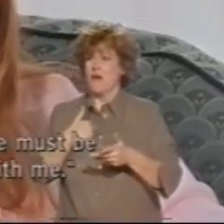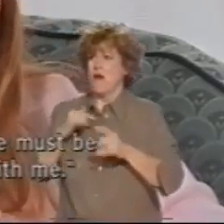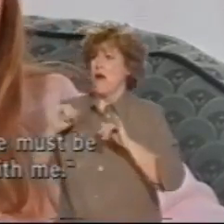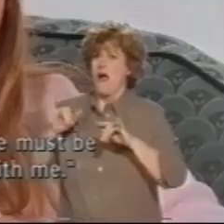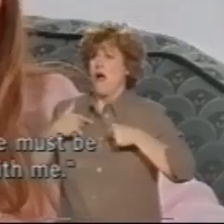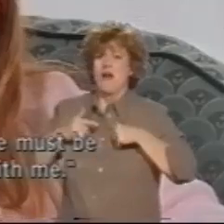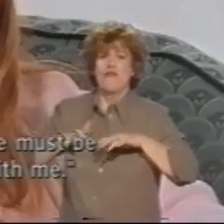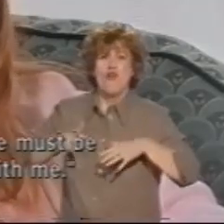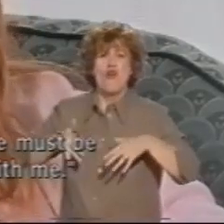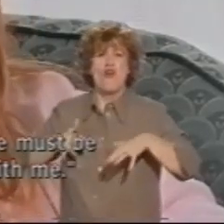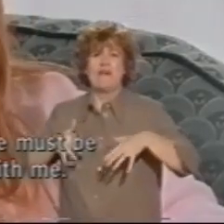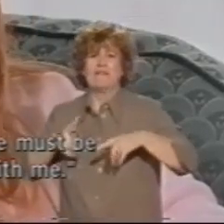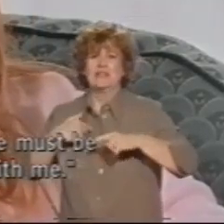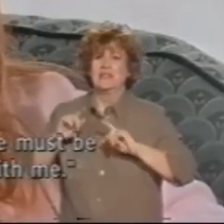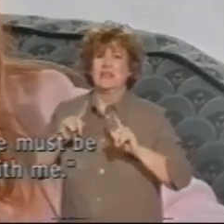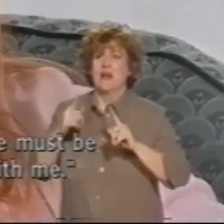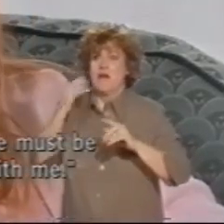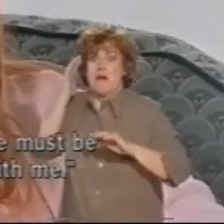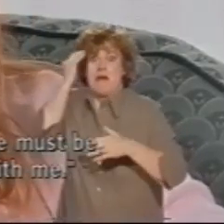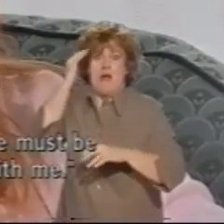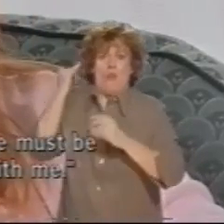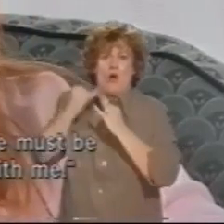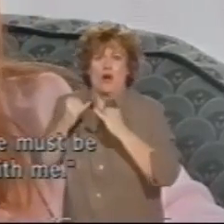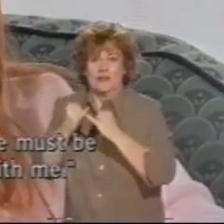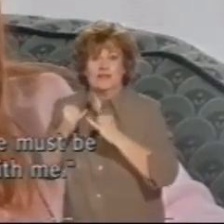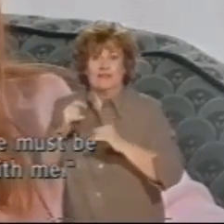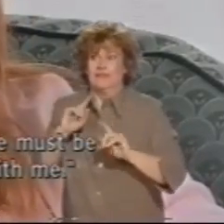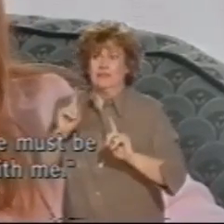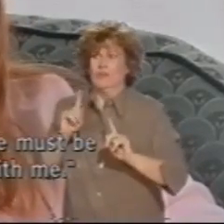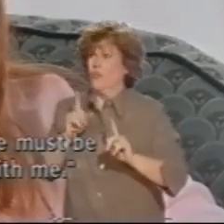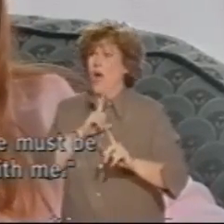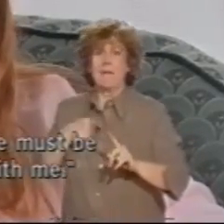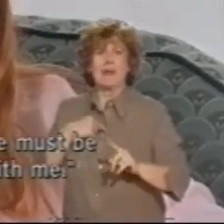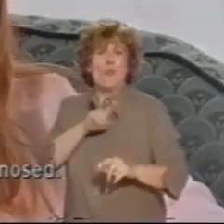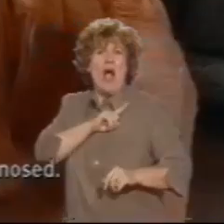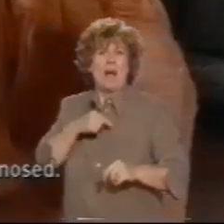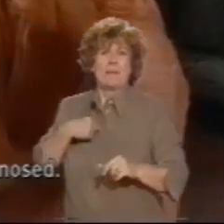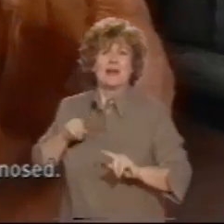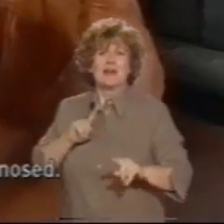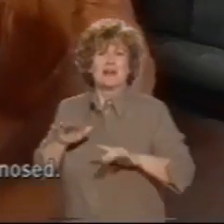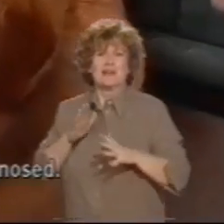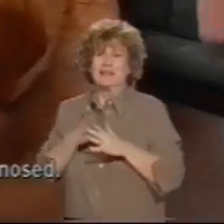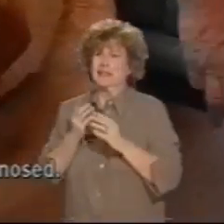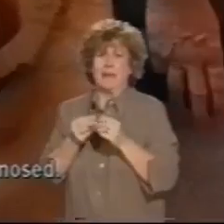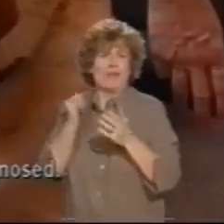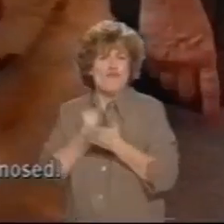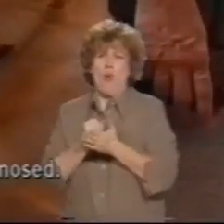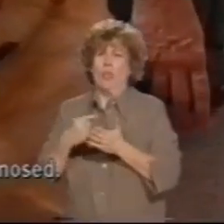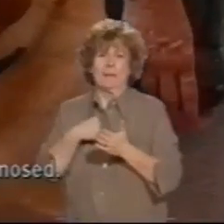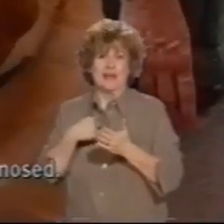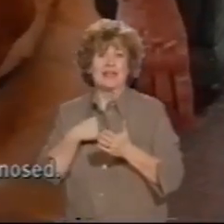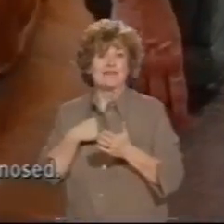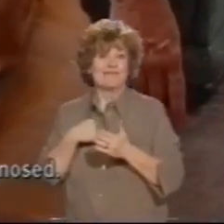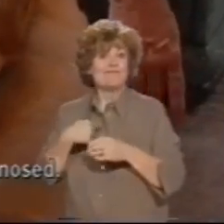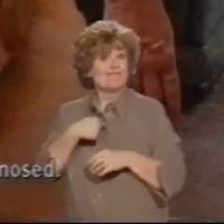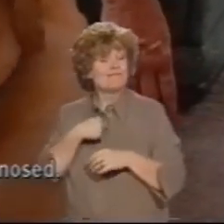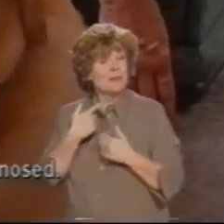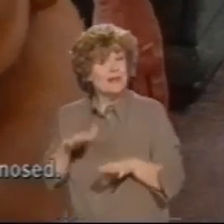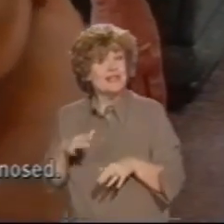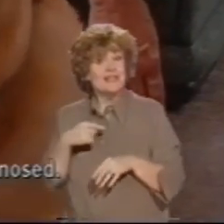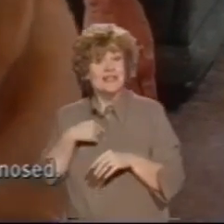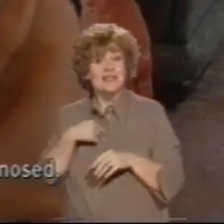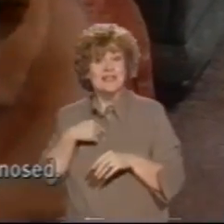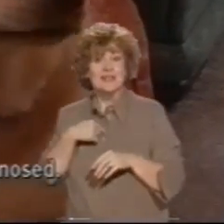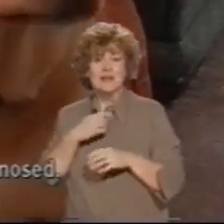paranoid about why is this happening to me? There must be something terribly, terribly wrong with me. And so it's been a long, long haul